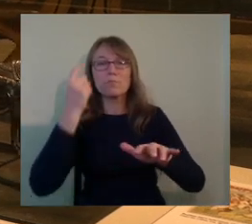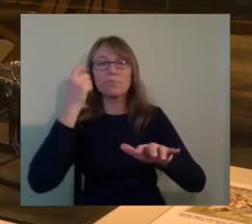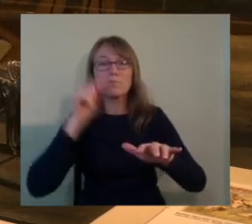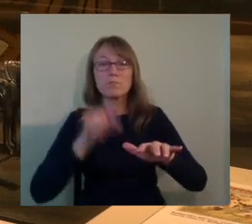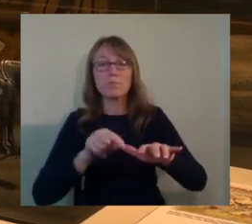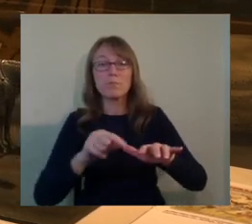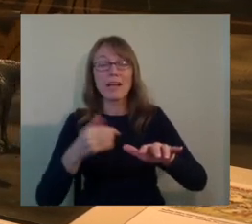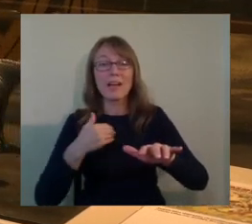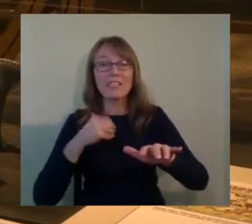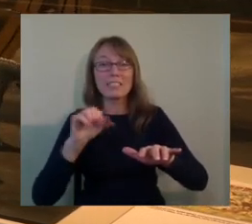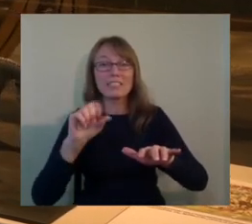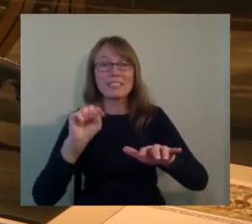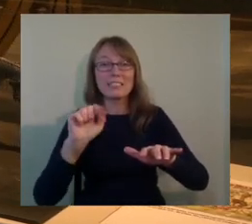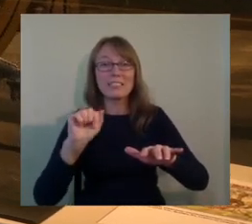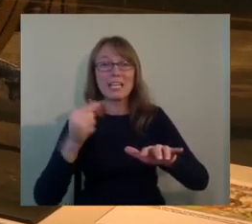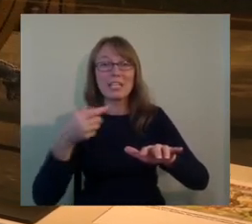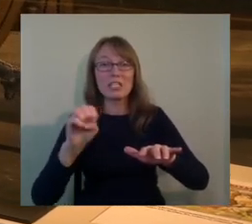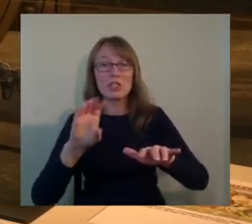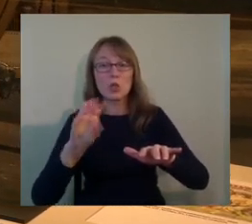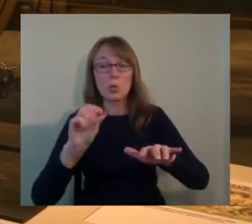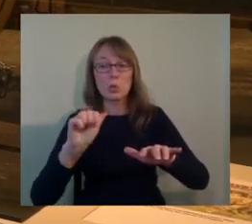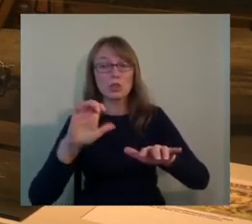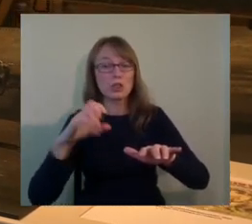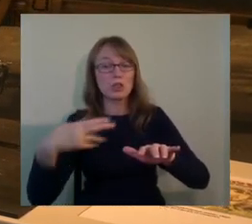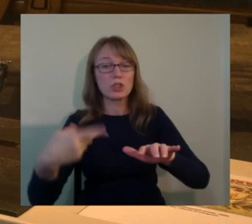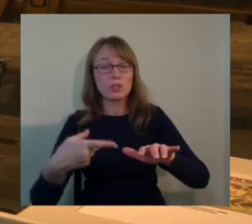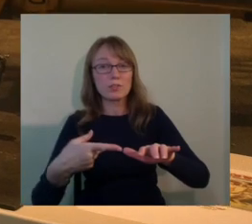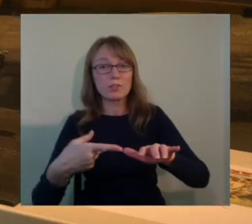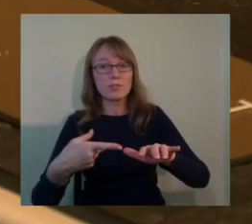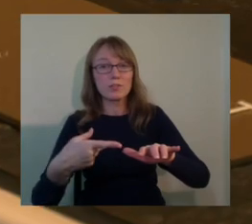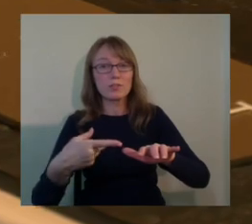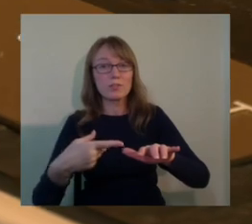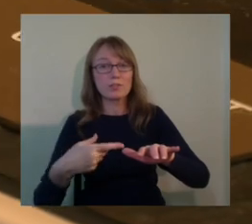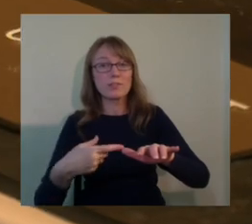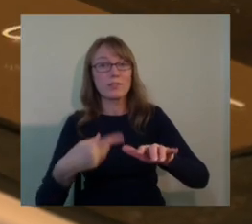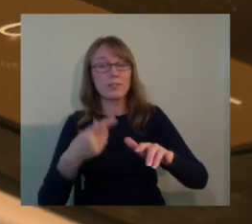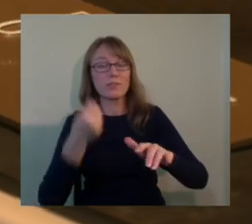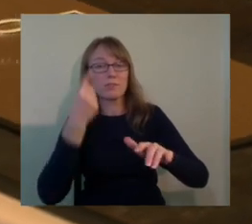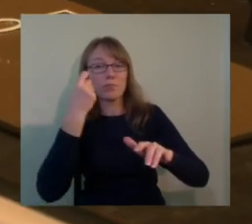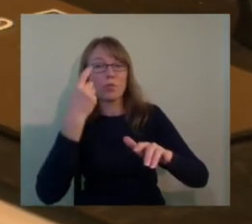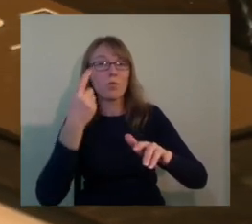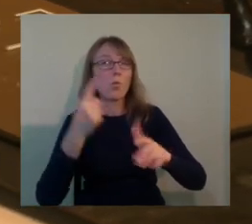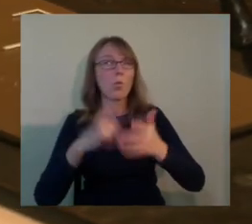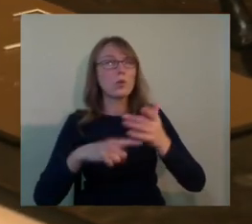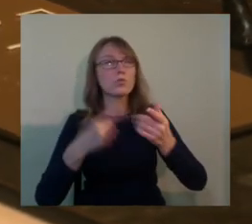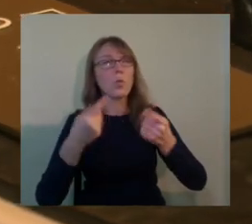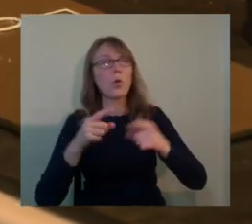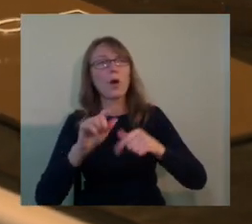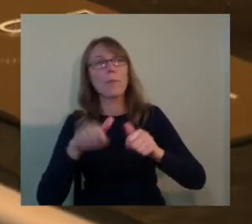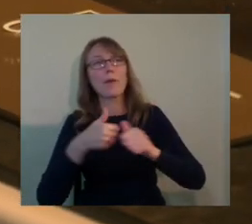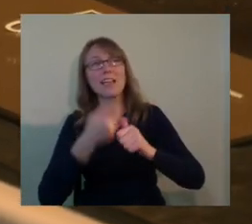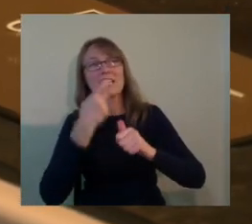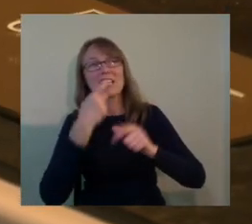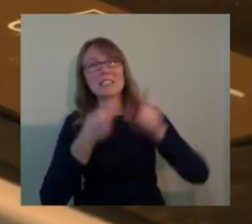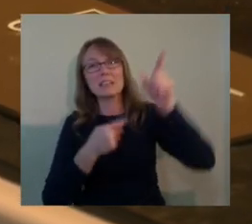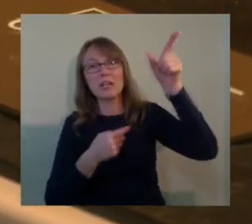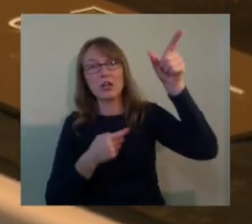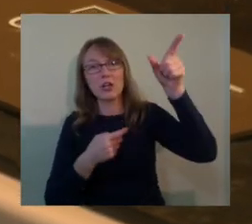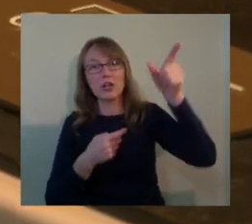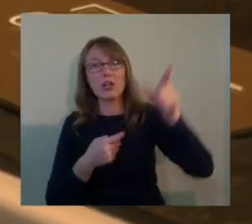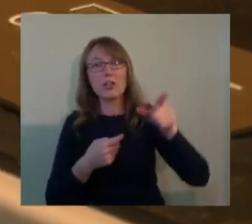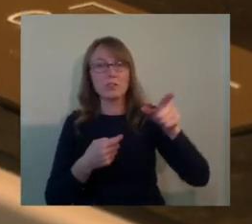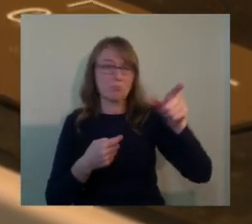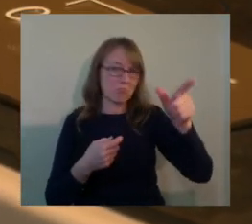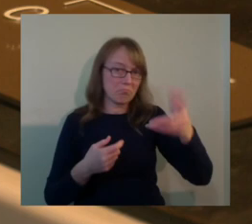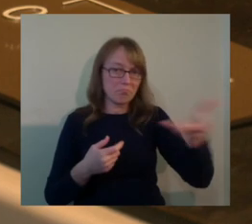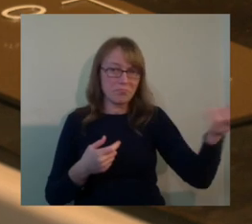behind the glass that he wouldn't be able to pick up. One of the interesting things about the tactiles is that if they're